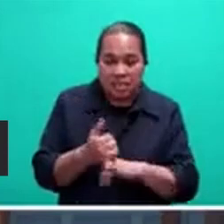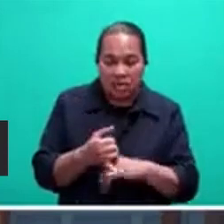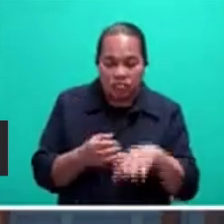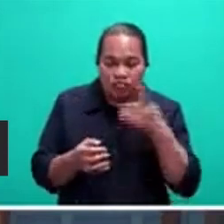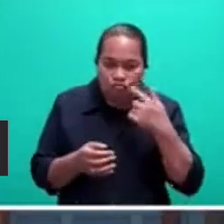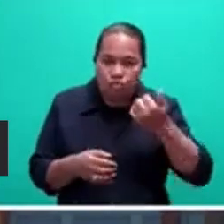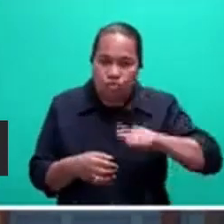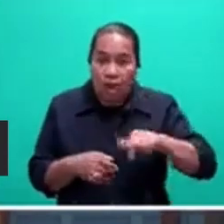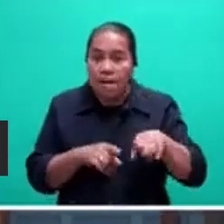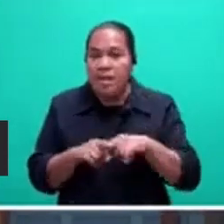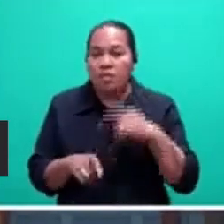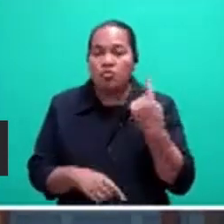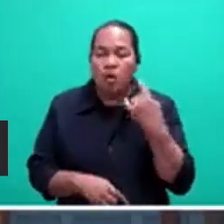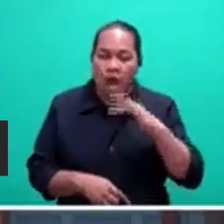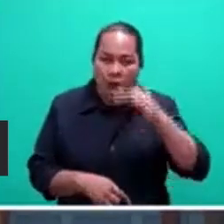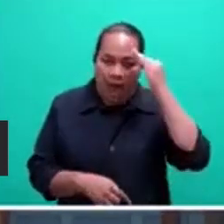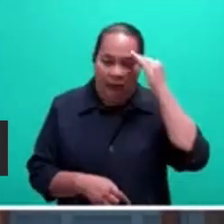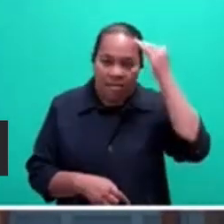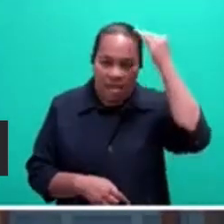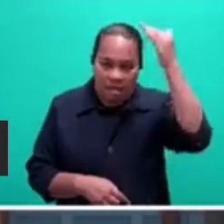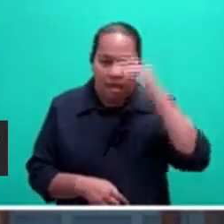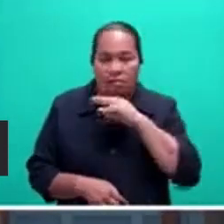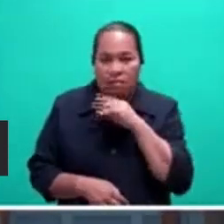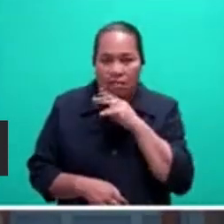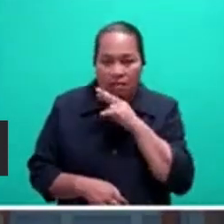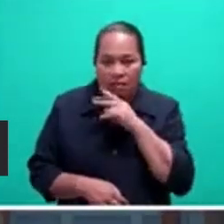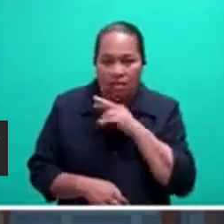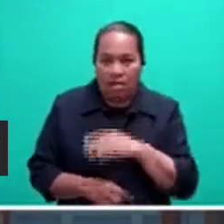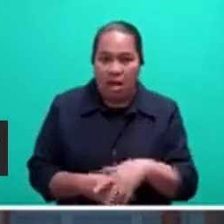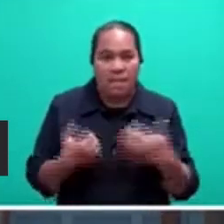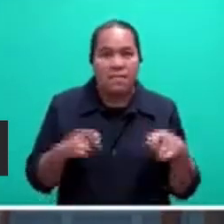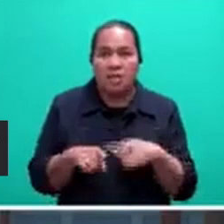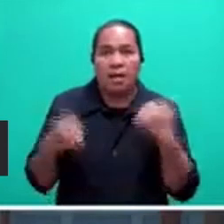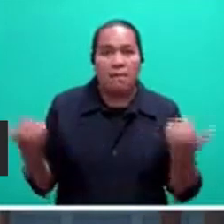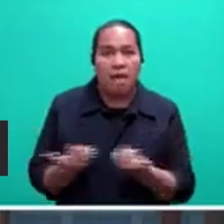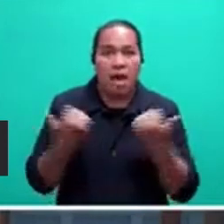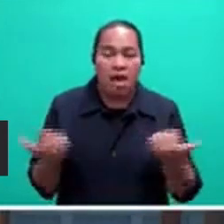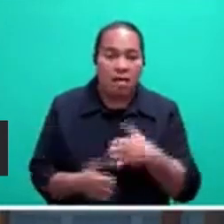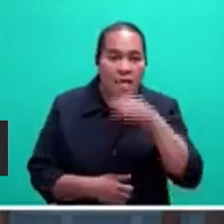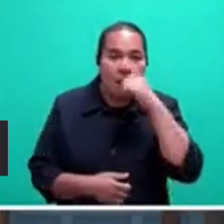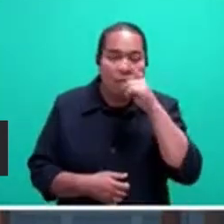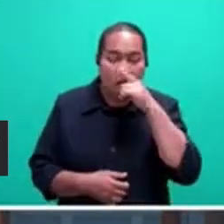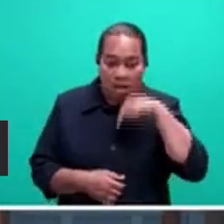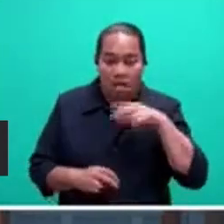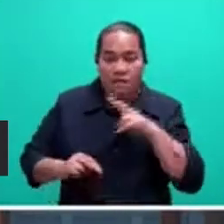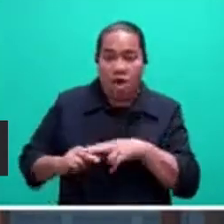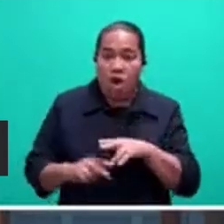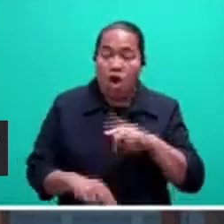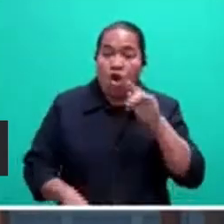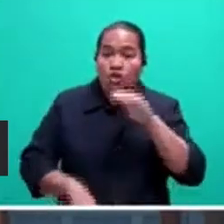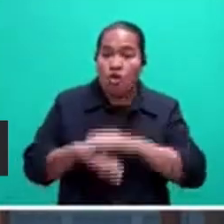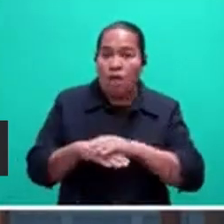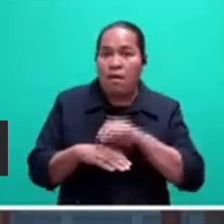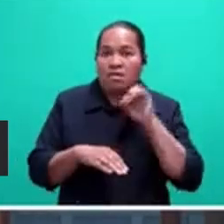related to adult content and porn alone, ranking as one of the top ten most used